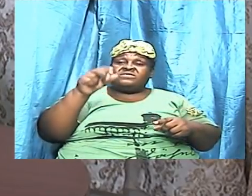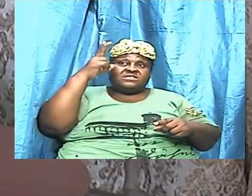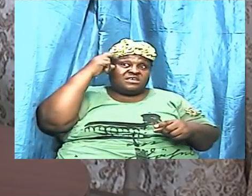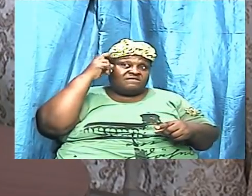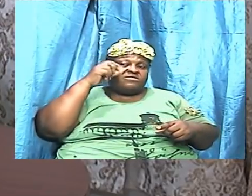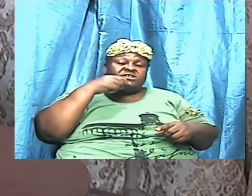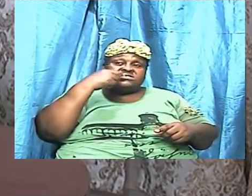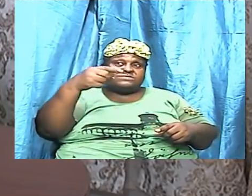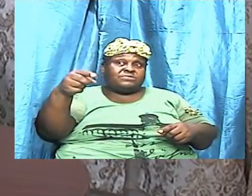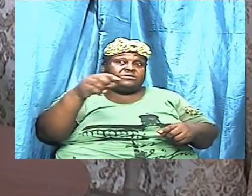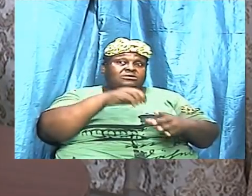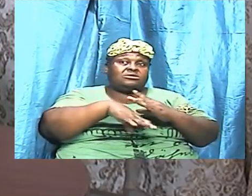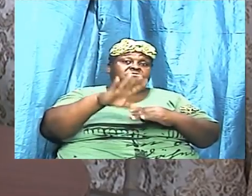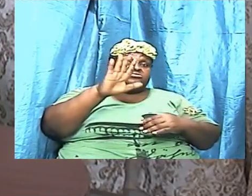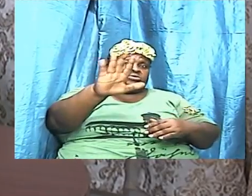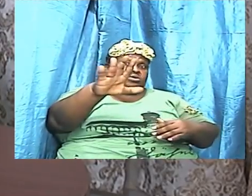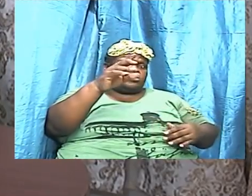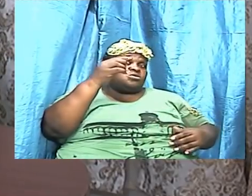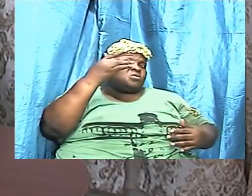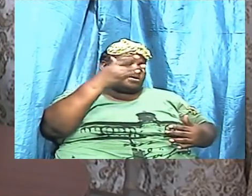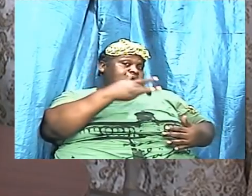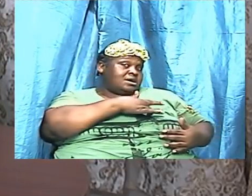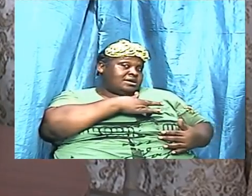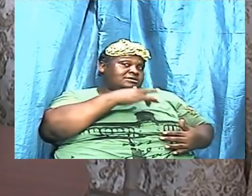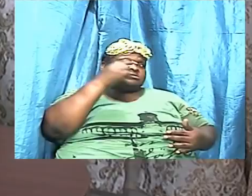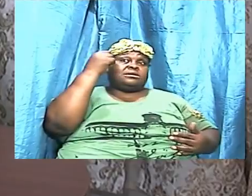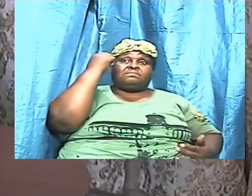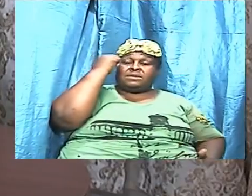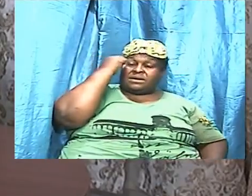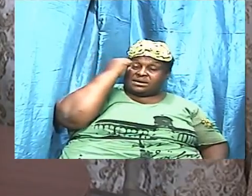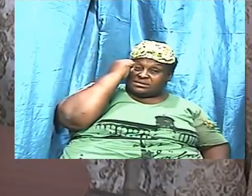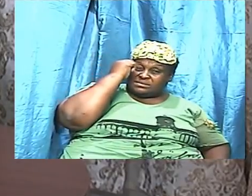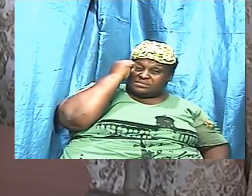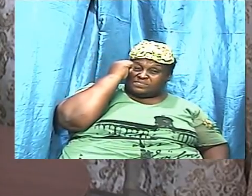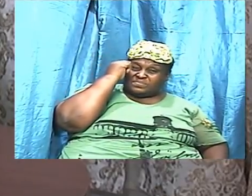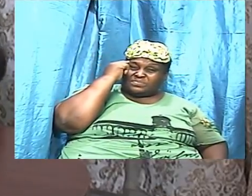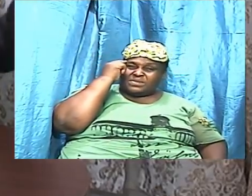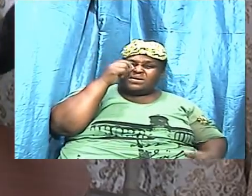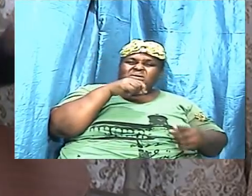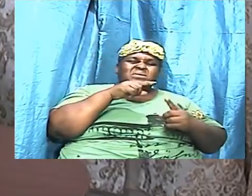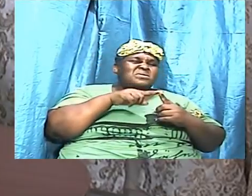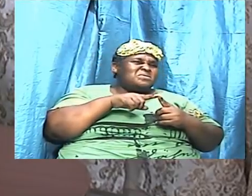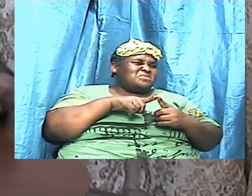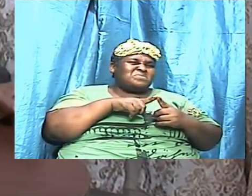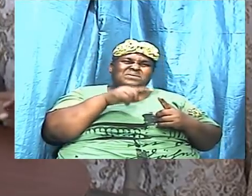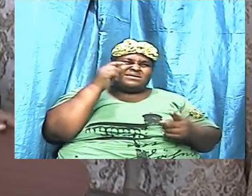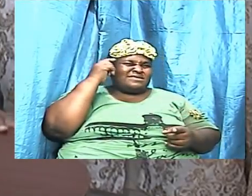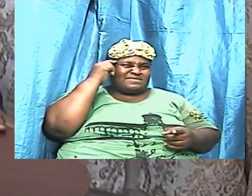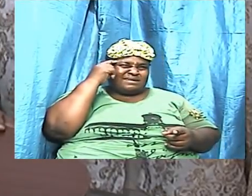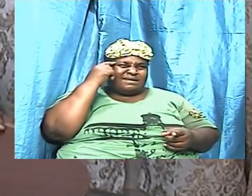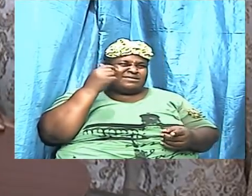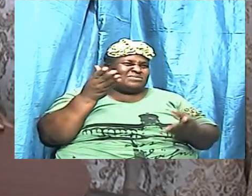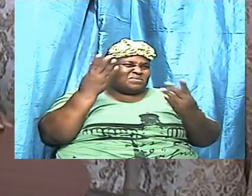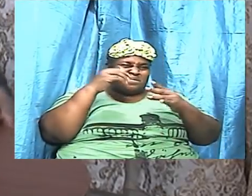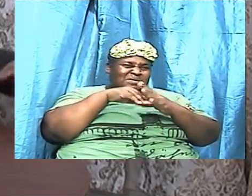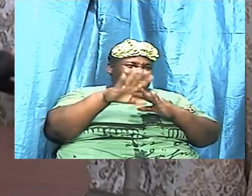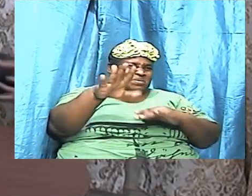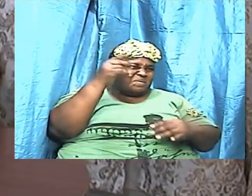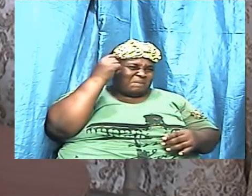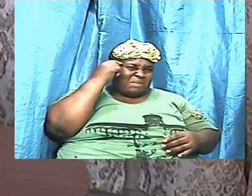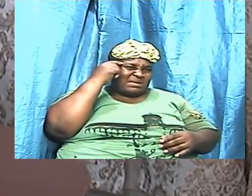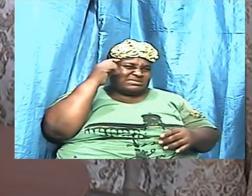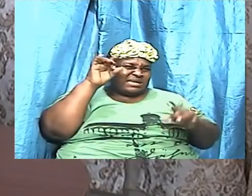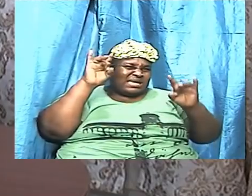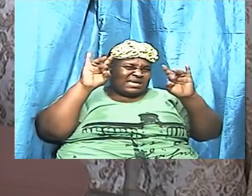your heart when a thought come into your mind that you must eat your brother that did not come from God and